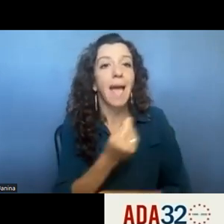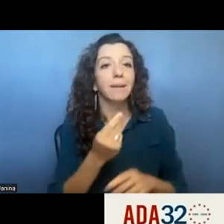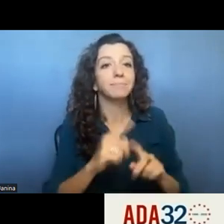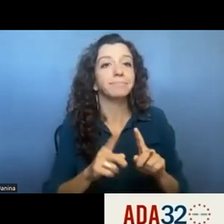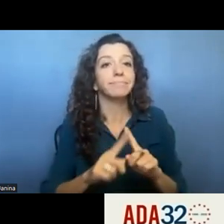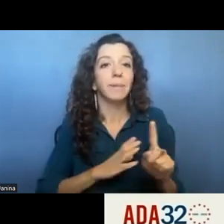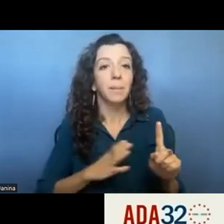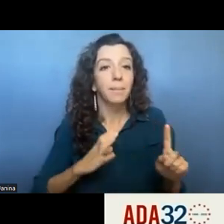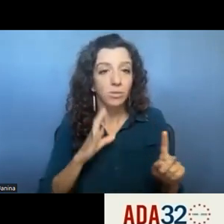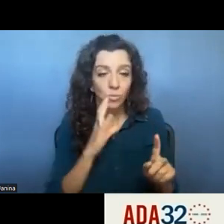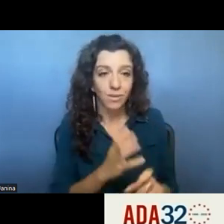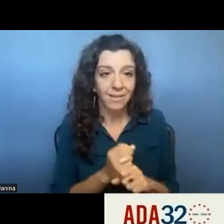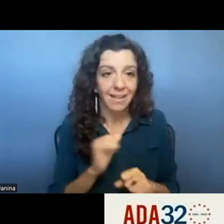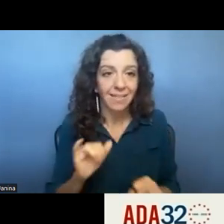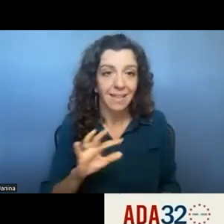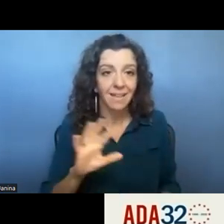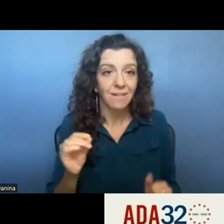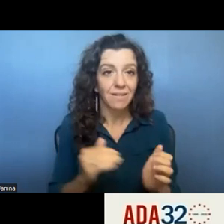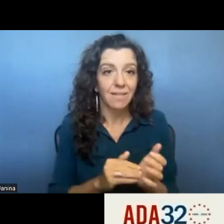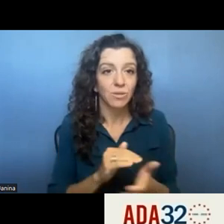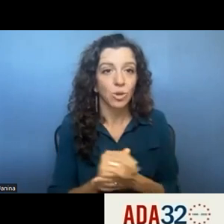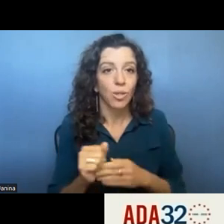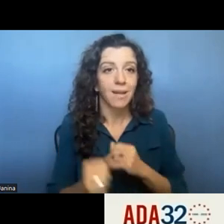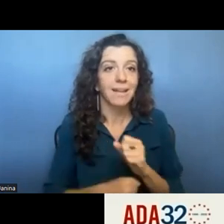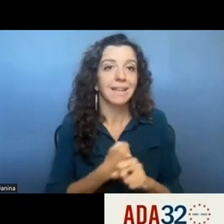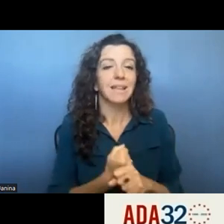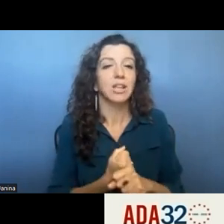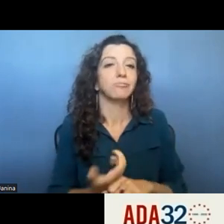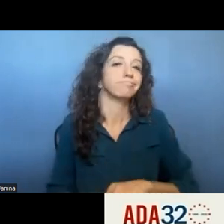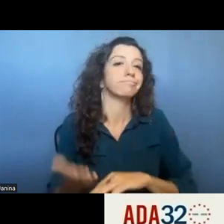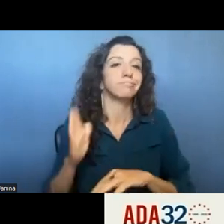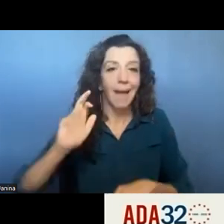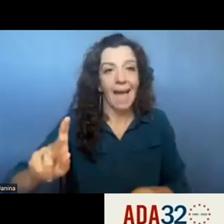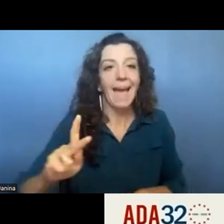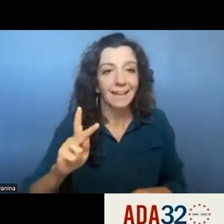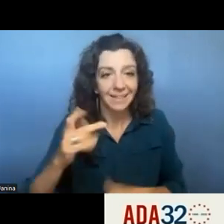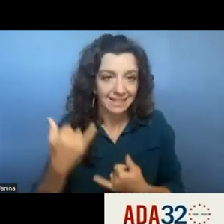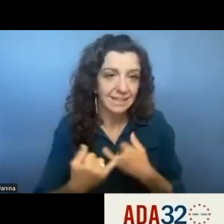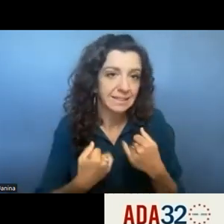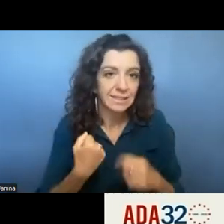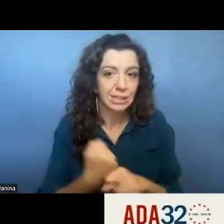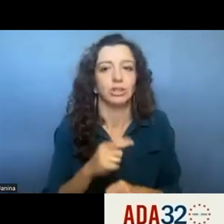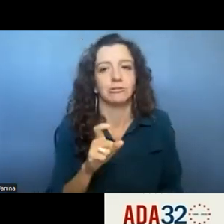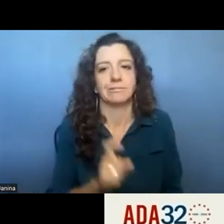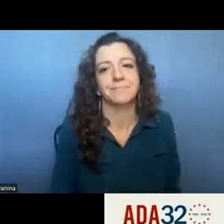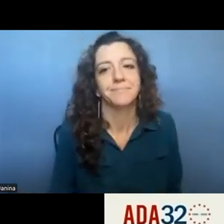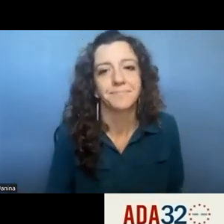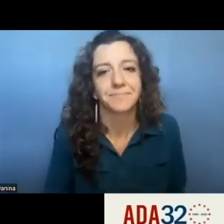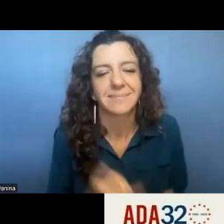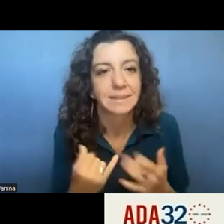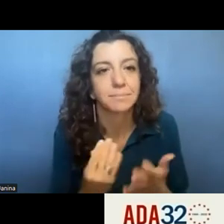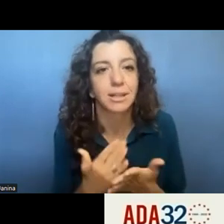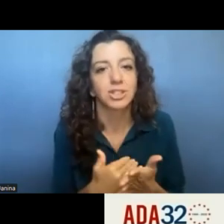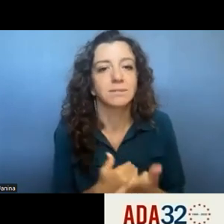uh receive the fifty thousand dollar a year uh back this this year this budget